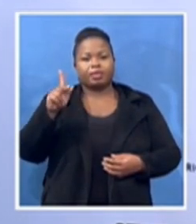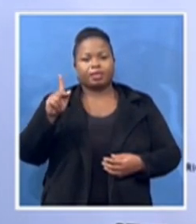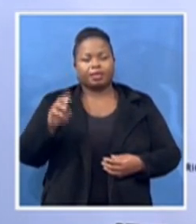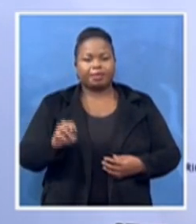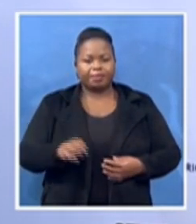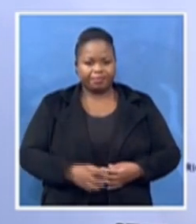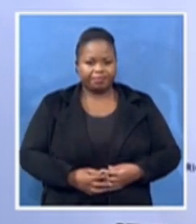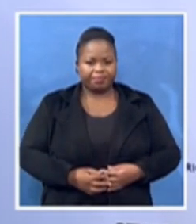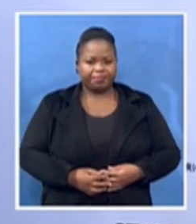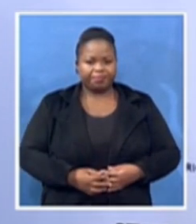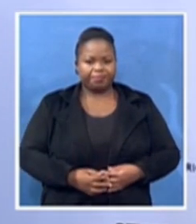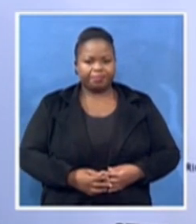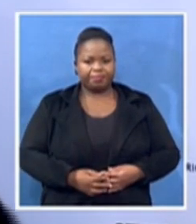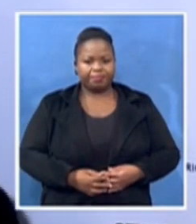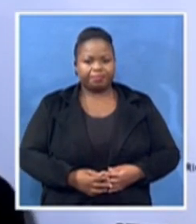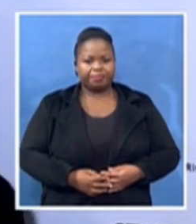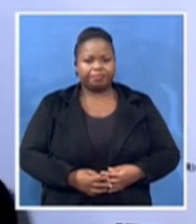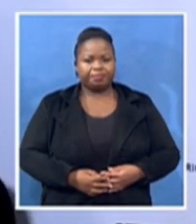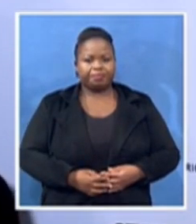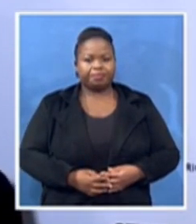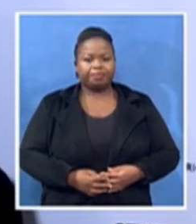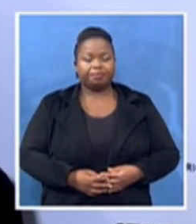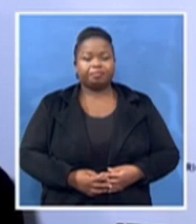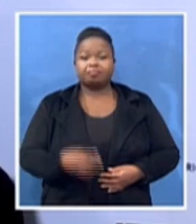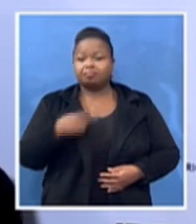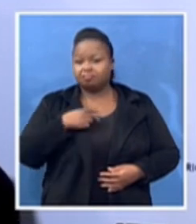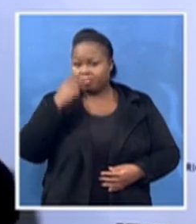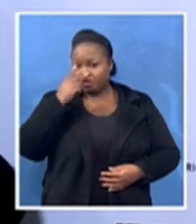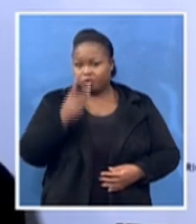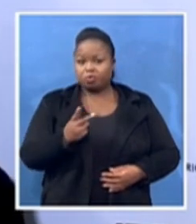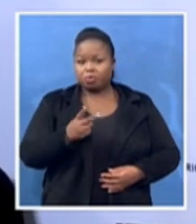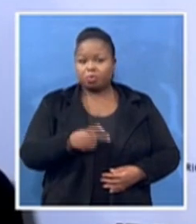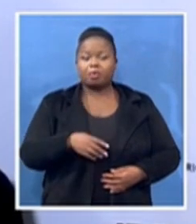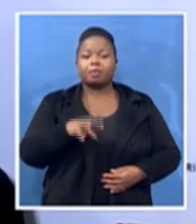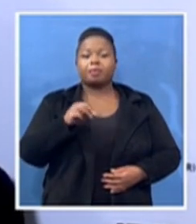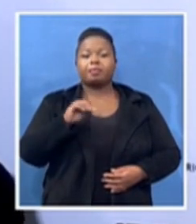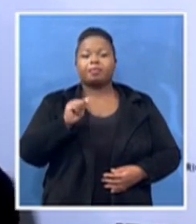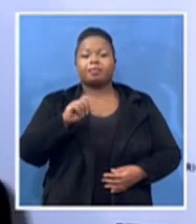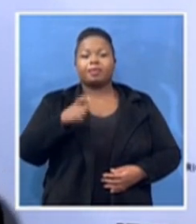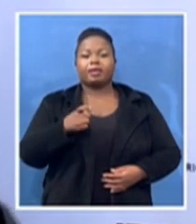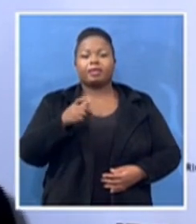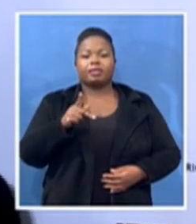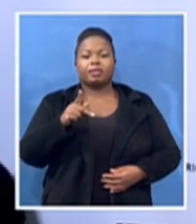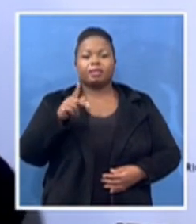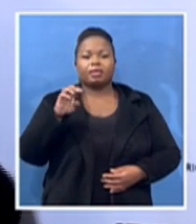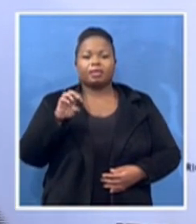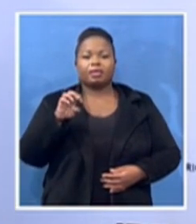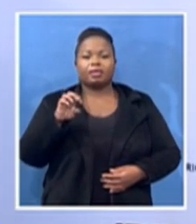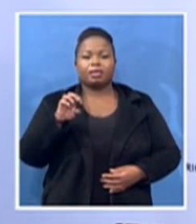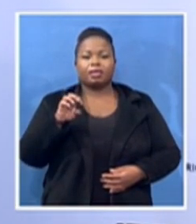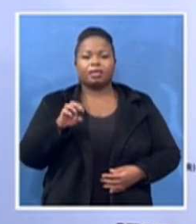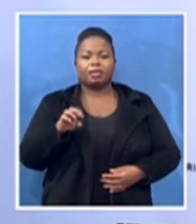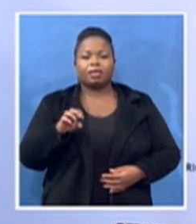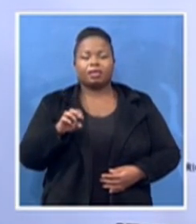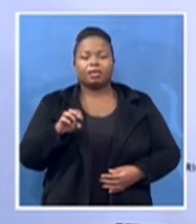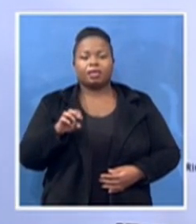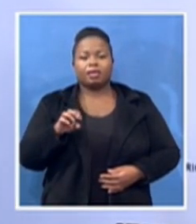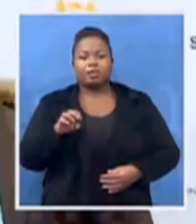Charlotte MacLight had taken a special path